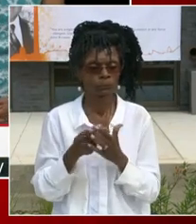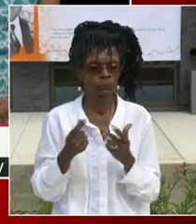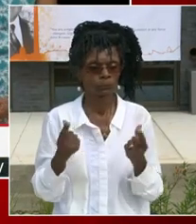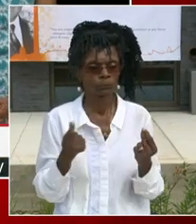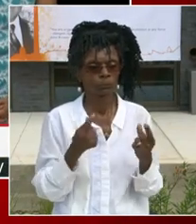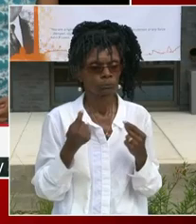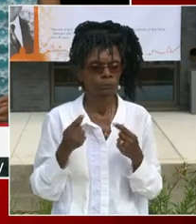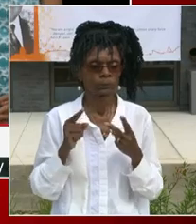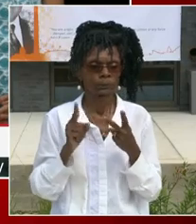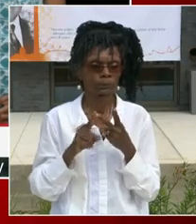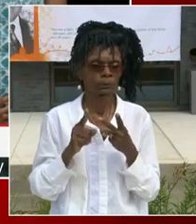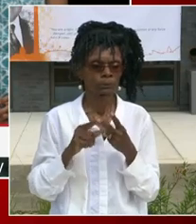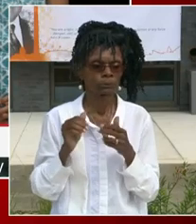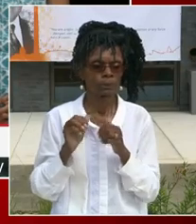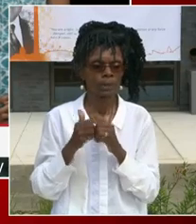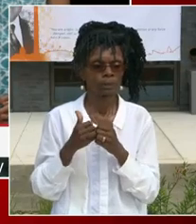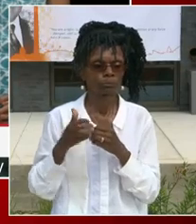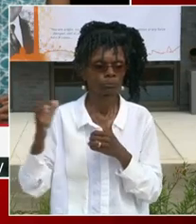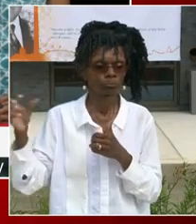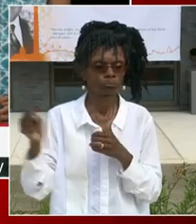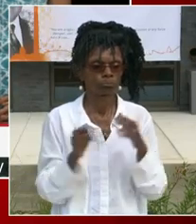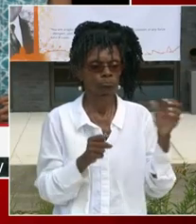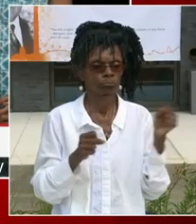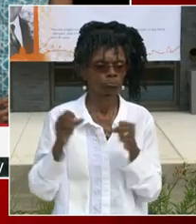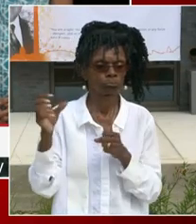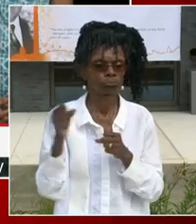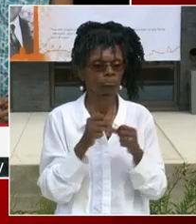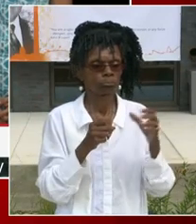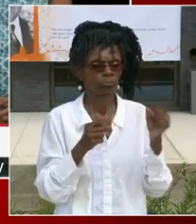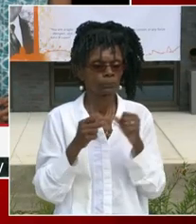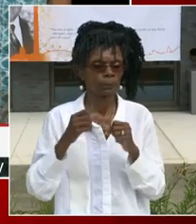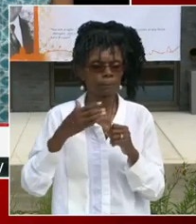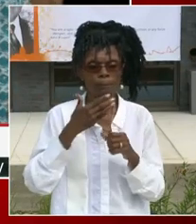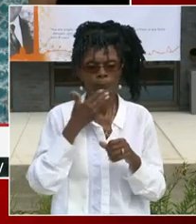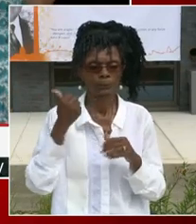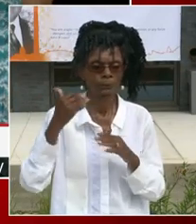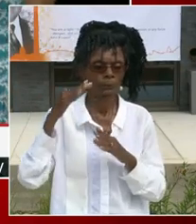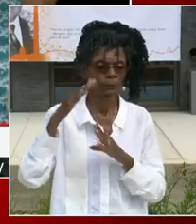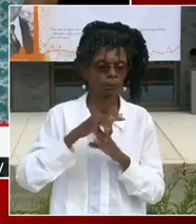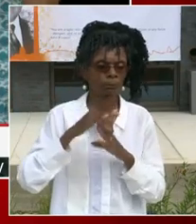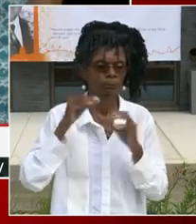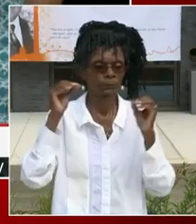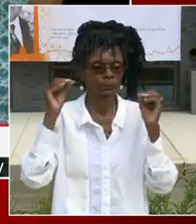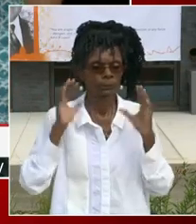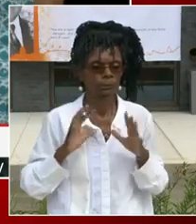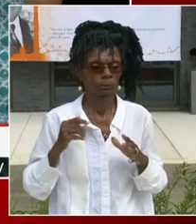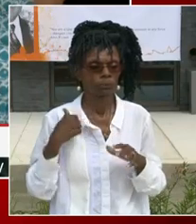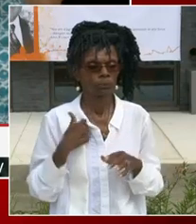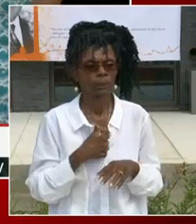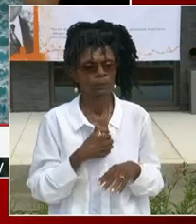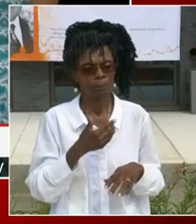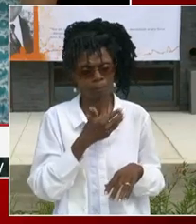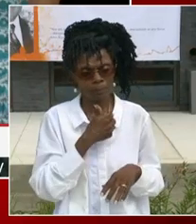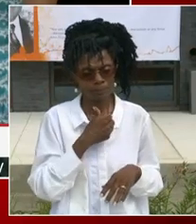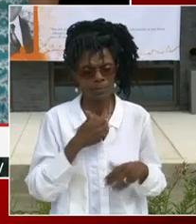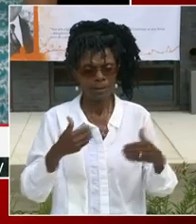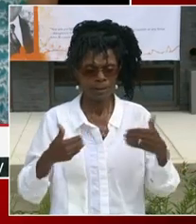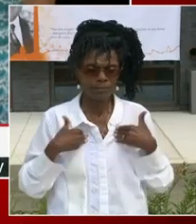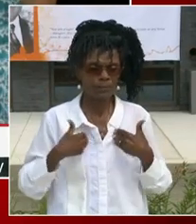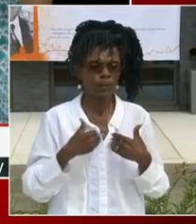have the best teacher workforce anywhere in the United States of America. Give our teachers a big round of applause